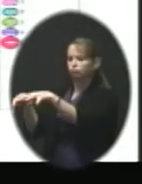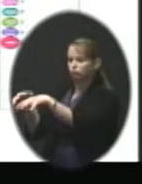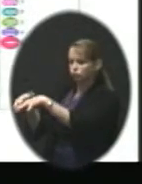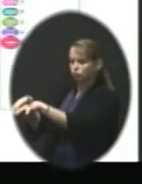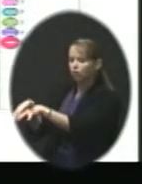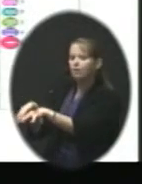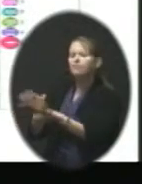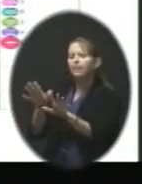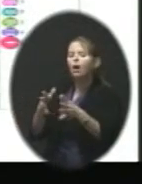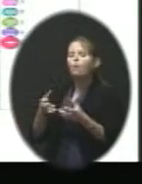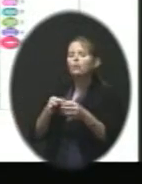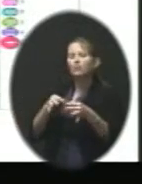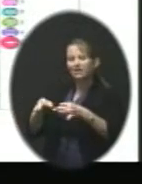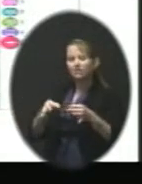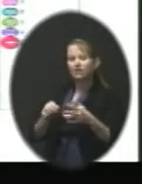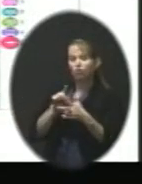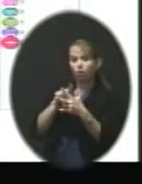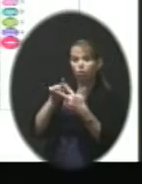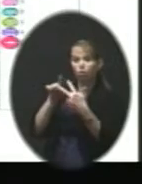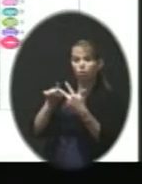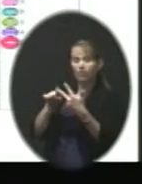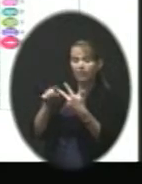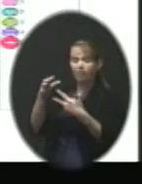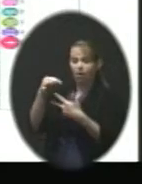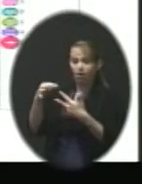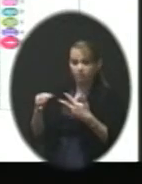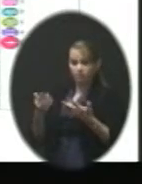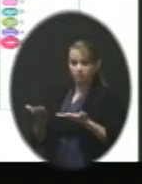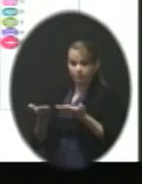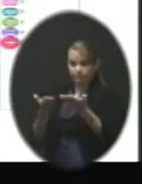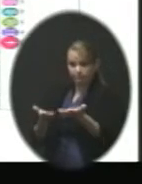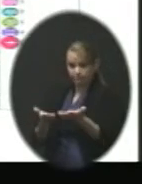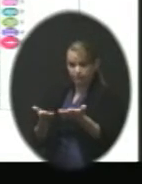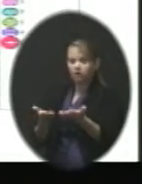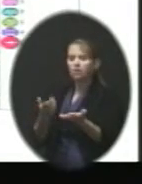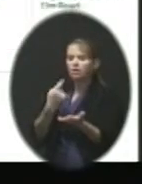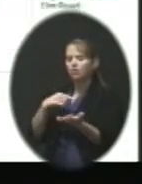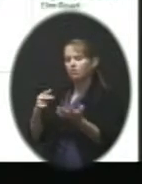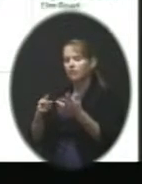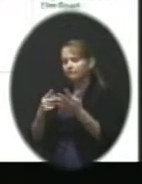to you tonight in terms of what we reviewed and then ultimately one recommendation.